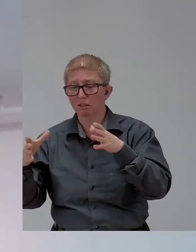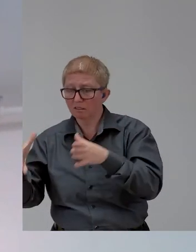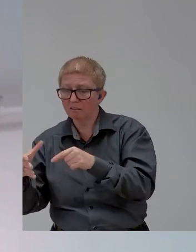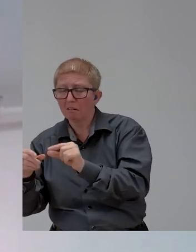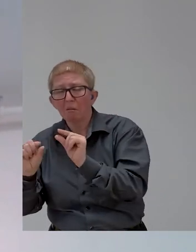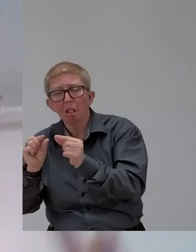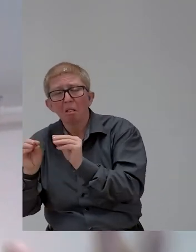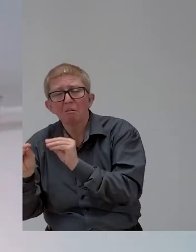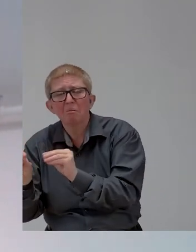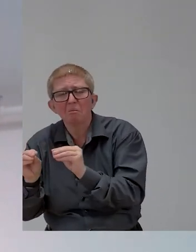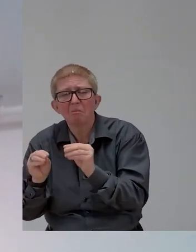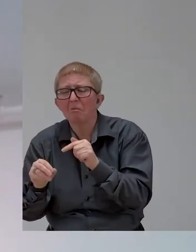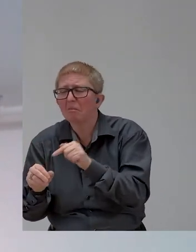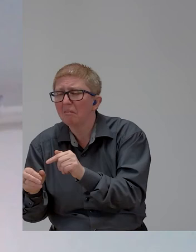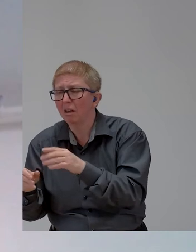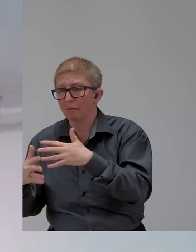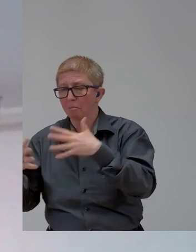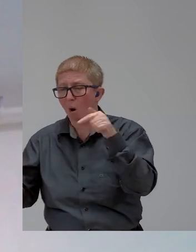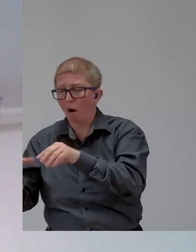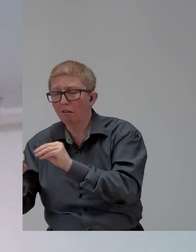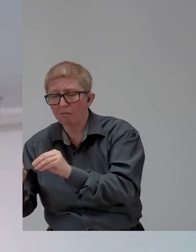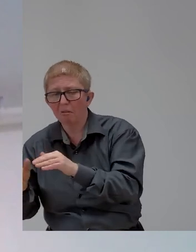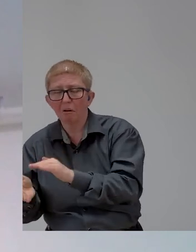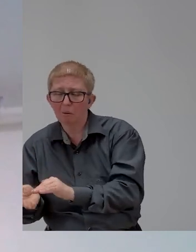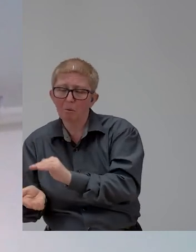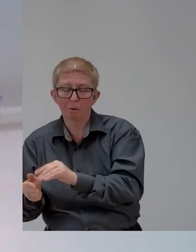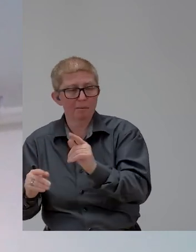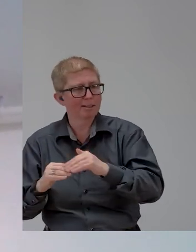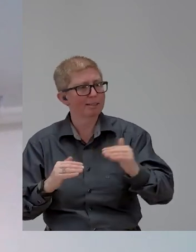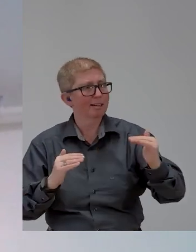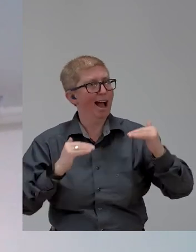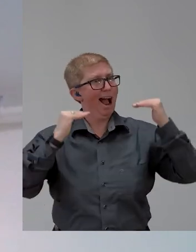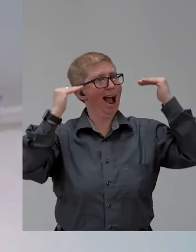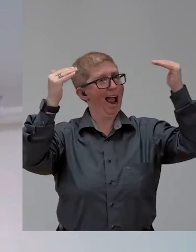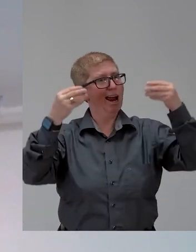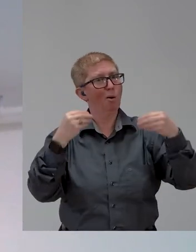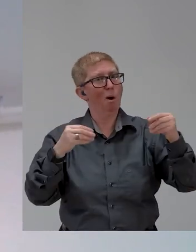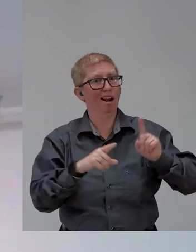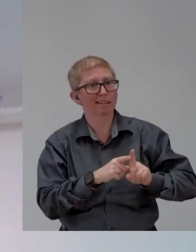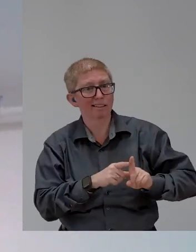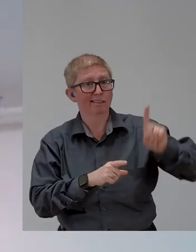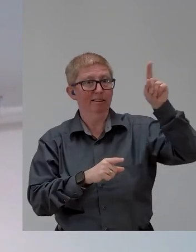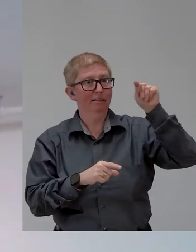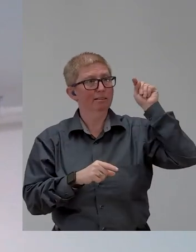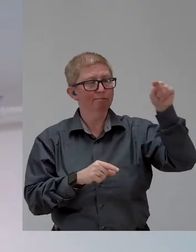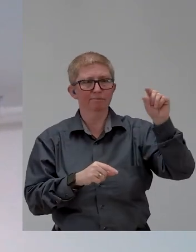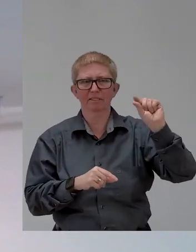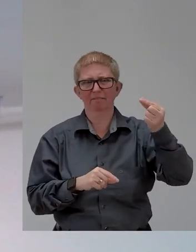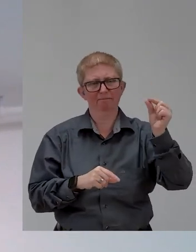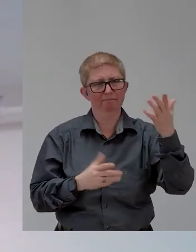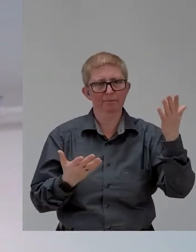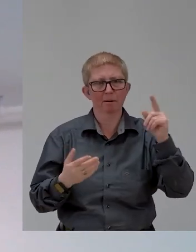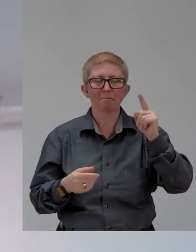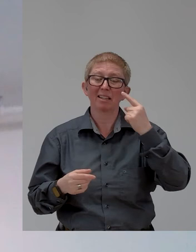But we don't see the basic individual. We don't see the middle class. We don't see the basic worker. And most humans,